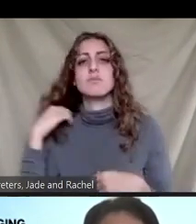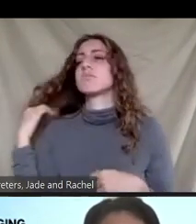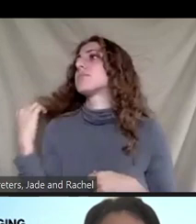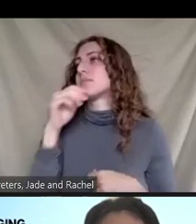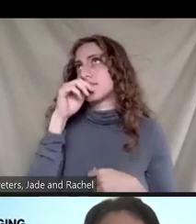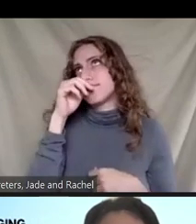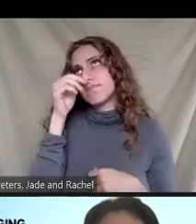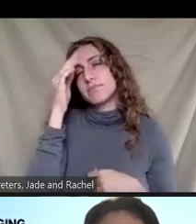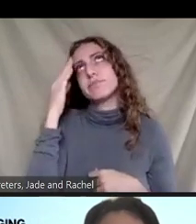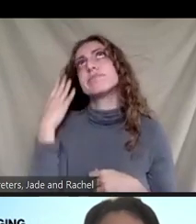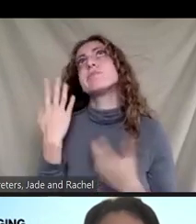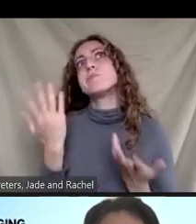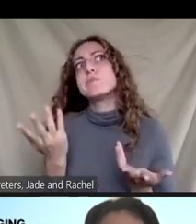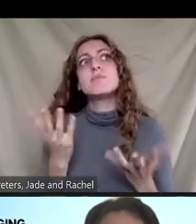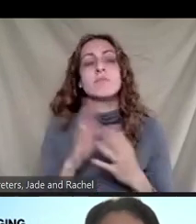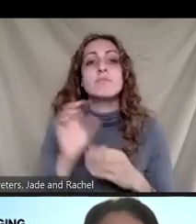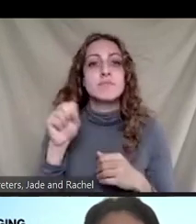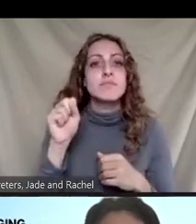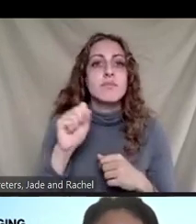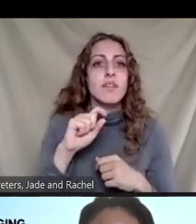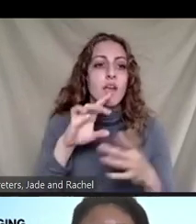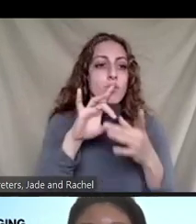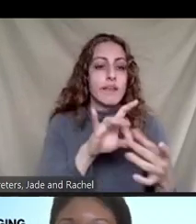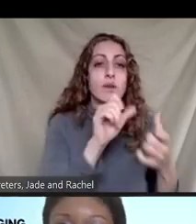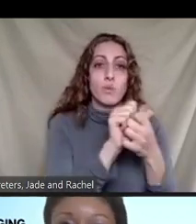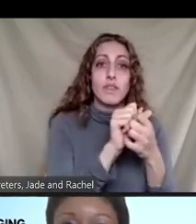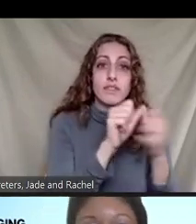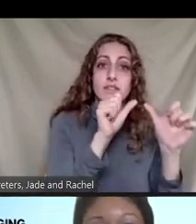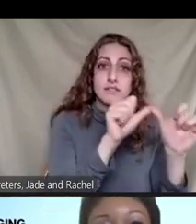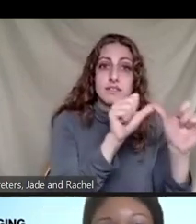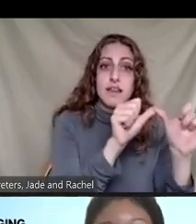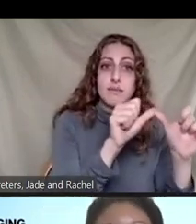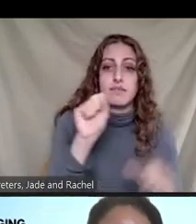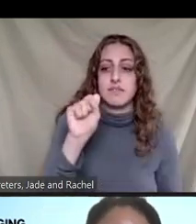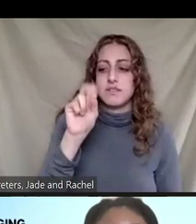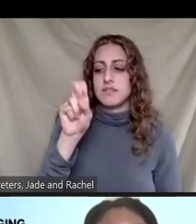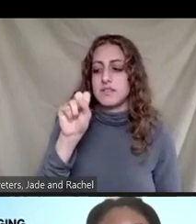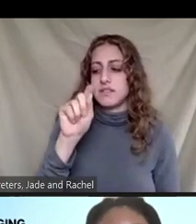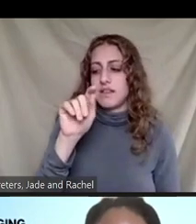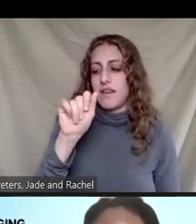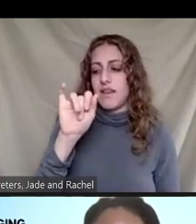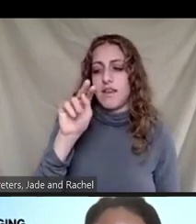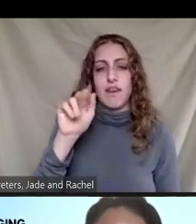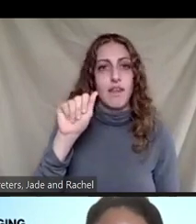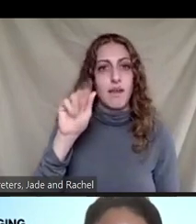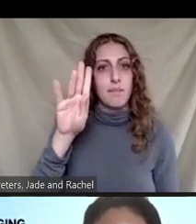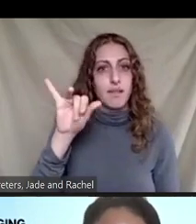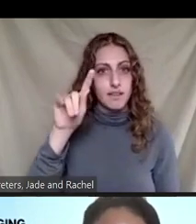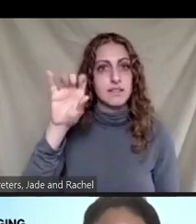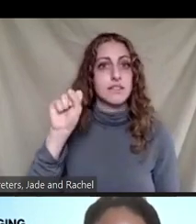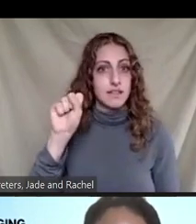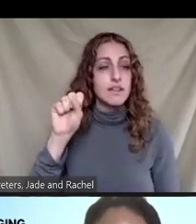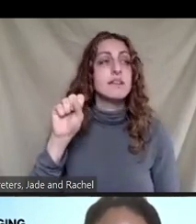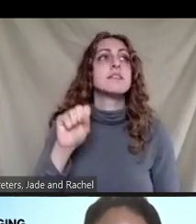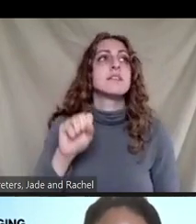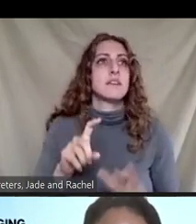Well, yeah, in terms of sustainability, so, you know, in March or April, there was a shortage of